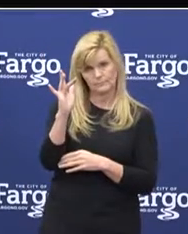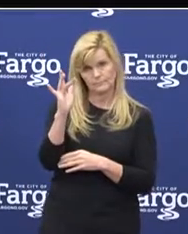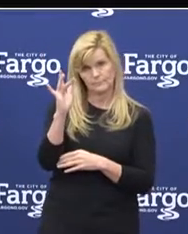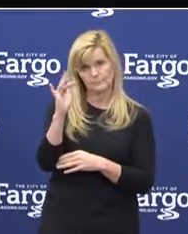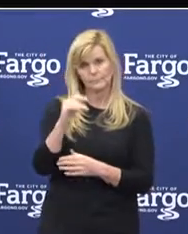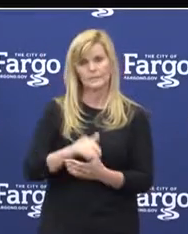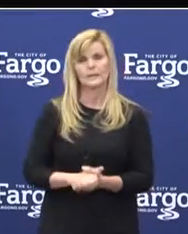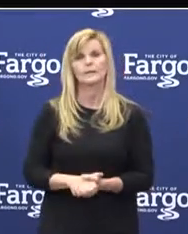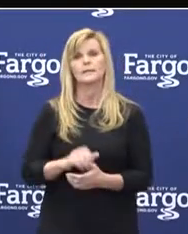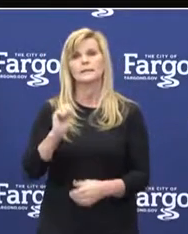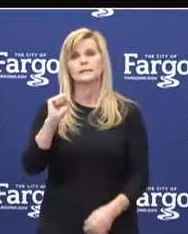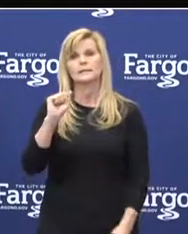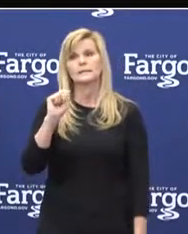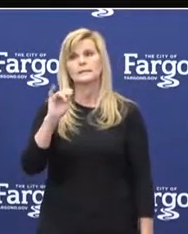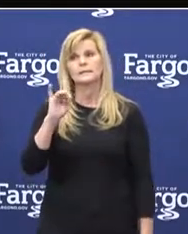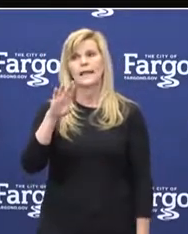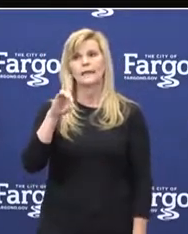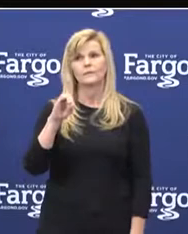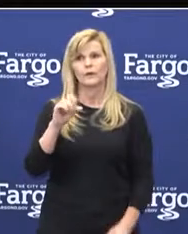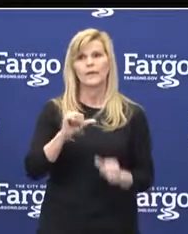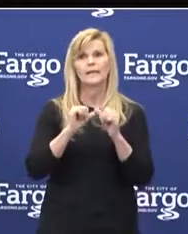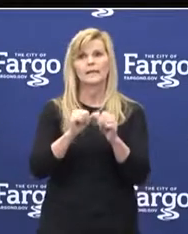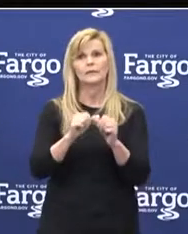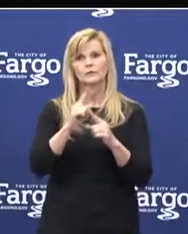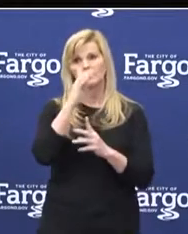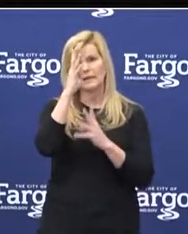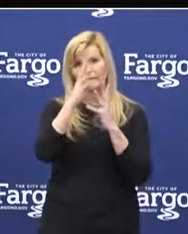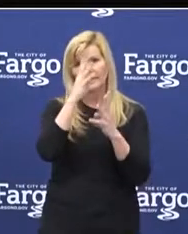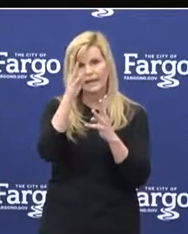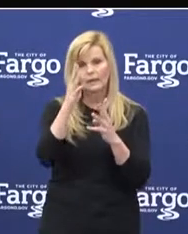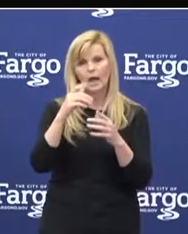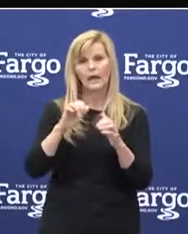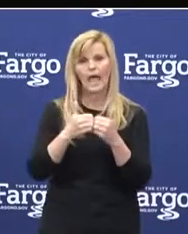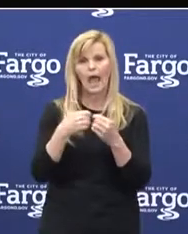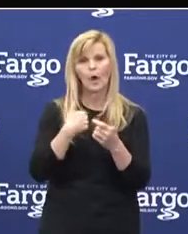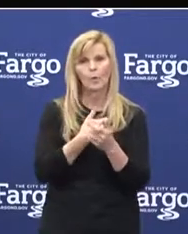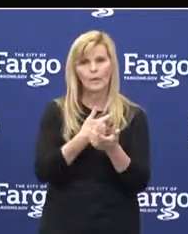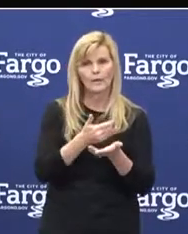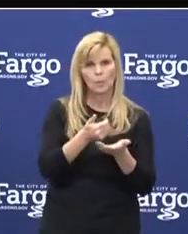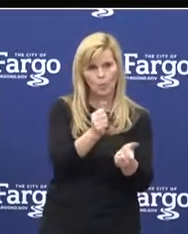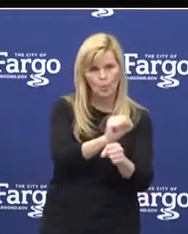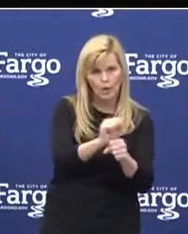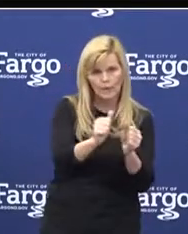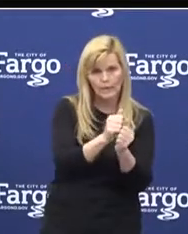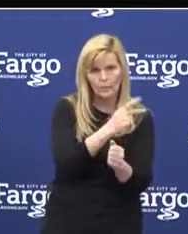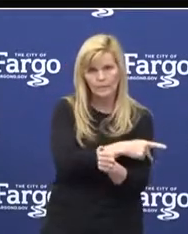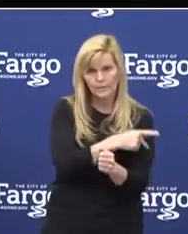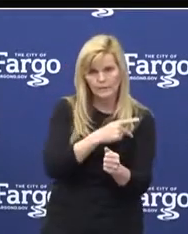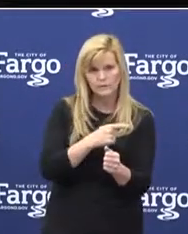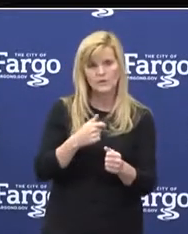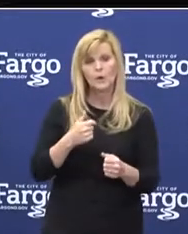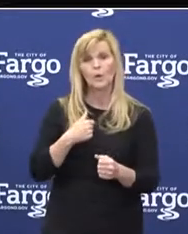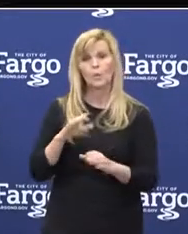Sanford continues to be innovative in treating the COVID-19 patients. We are working to open several clinical trials